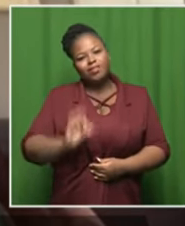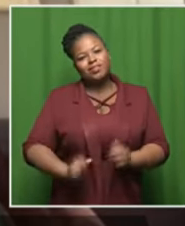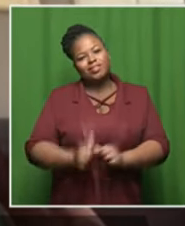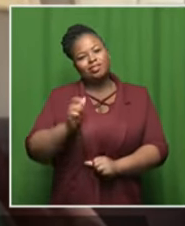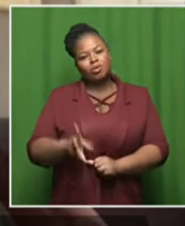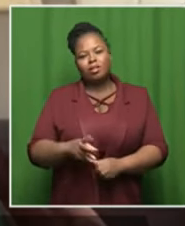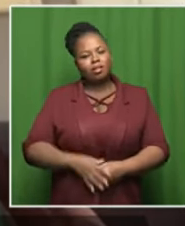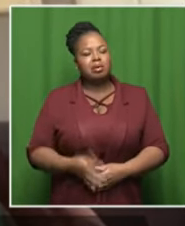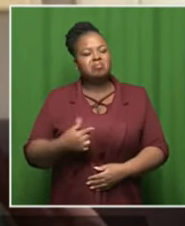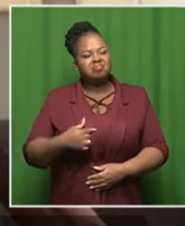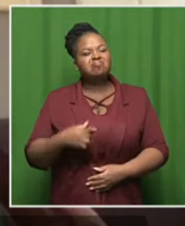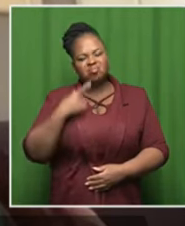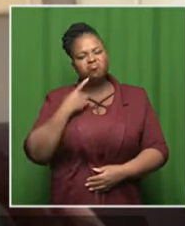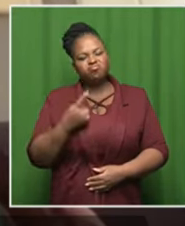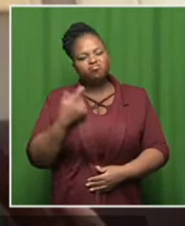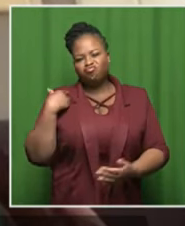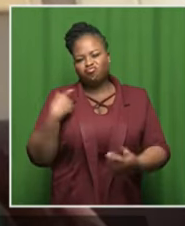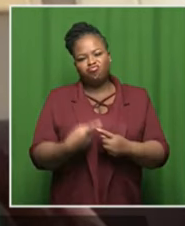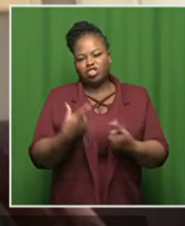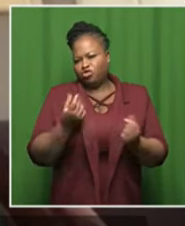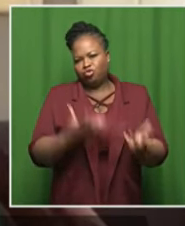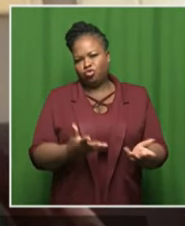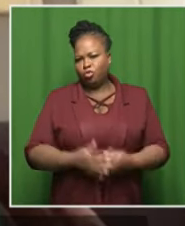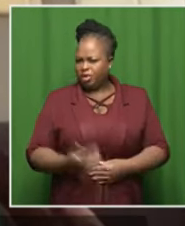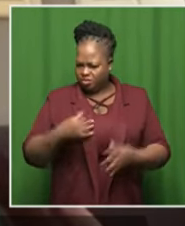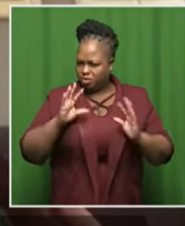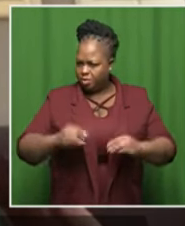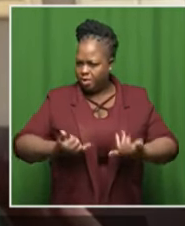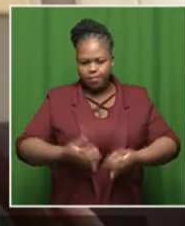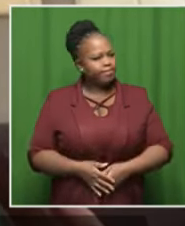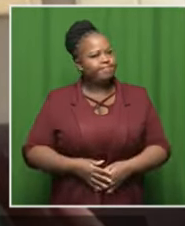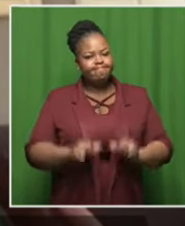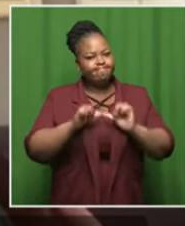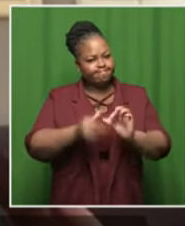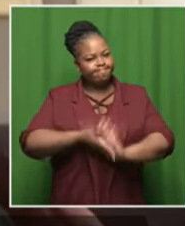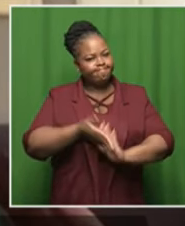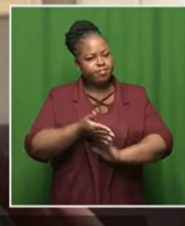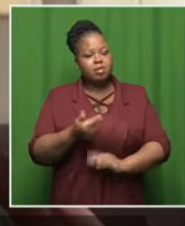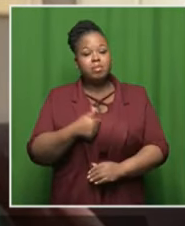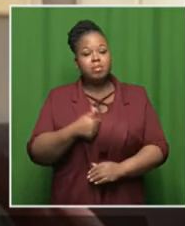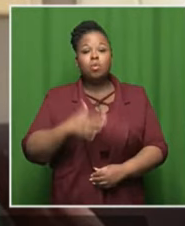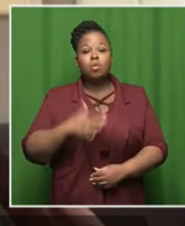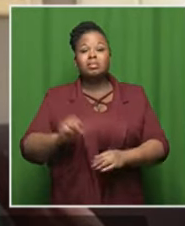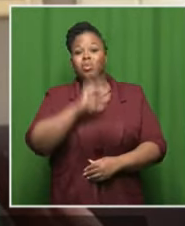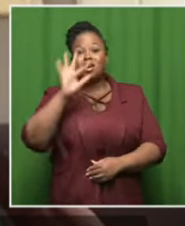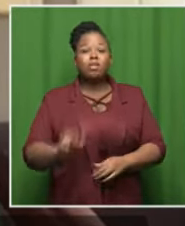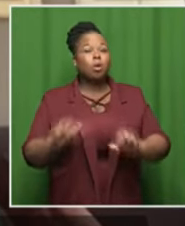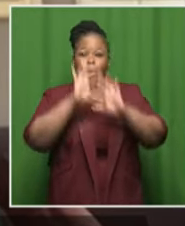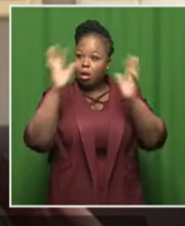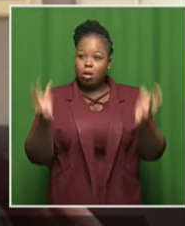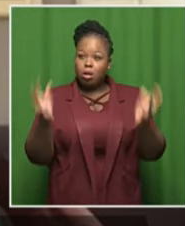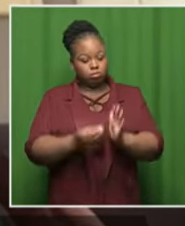that i have brought since i came in and i'm not going to stop i want south africa to be on all the world calendars of events